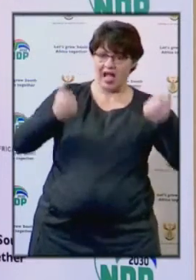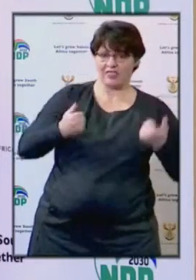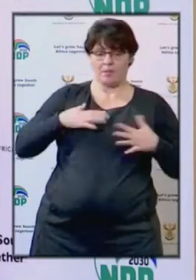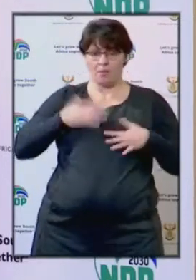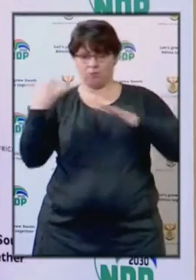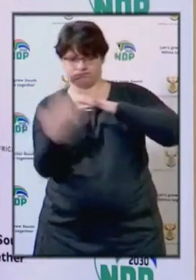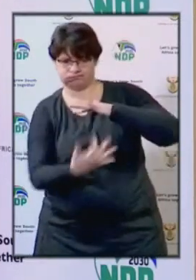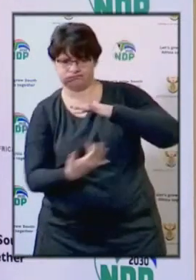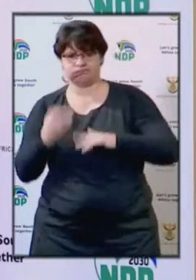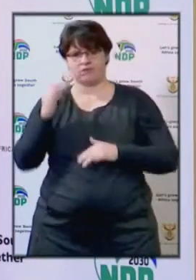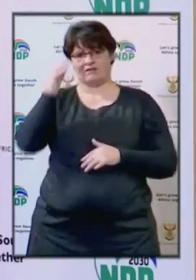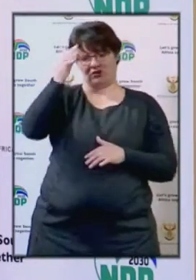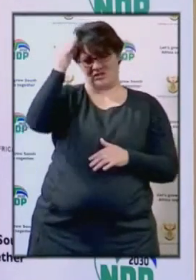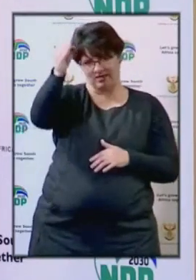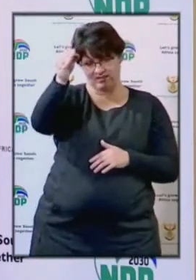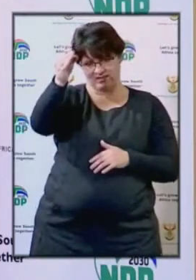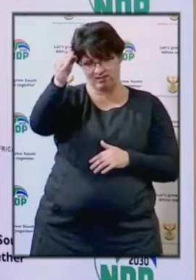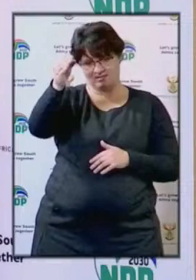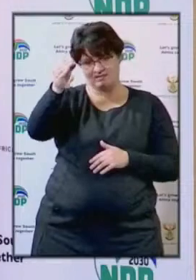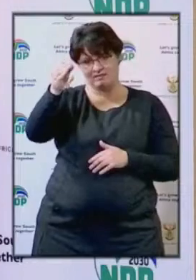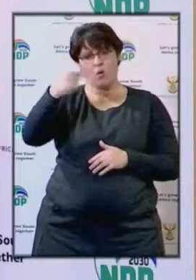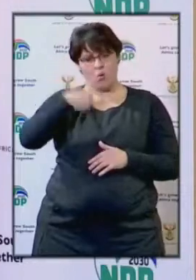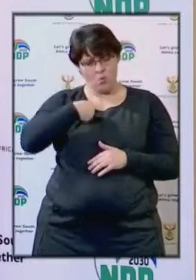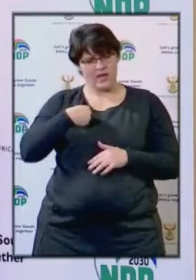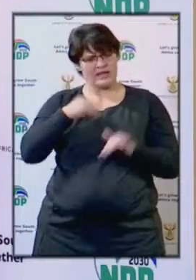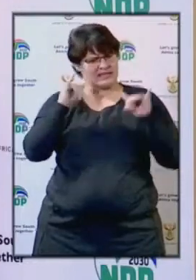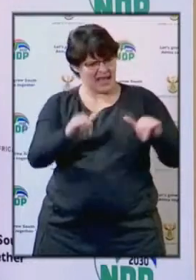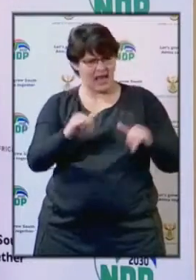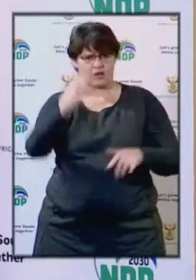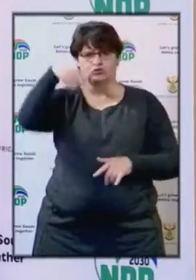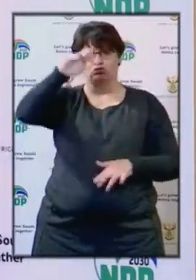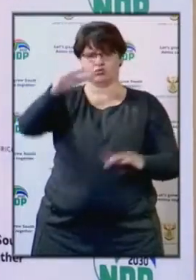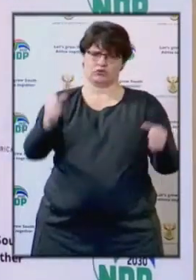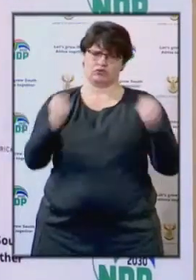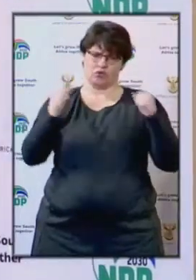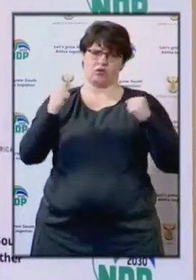future. We remain tourism strong. Thank you.